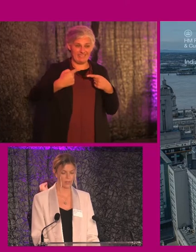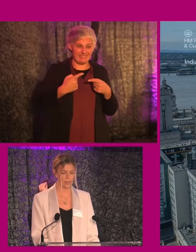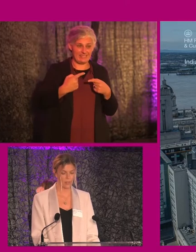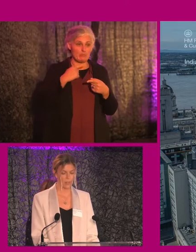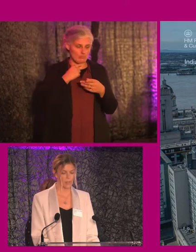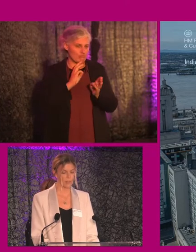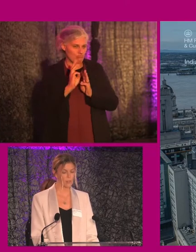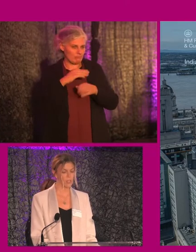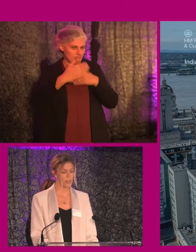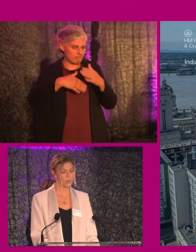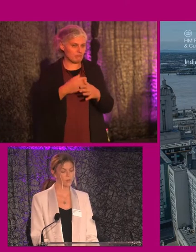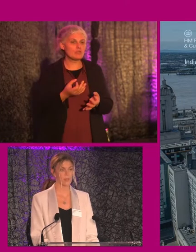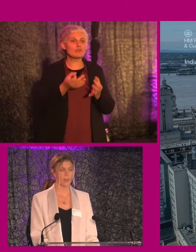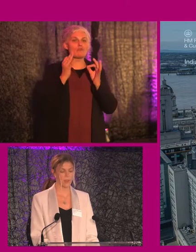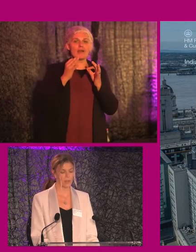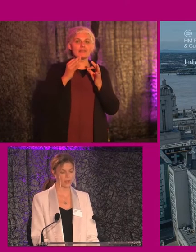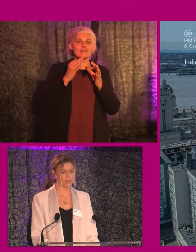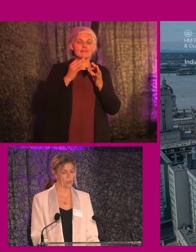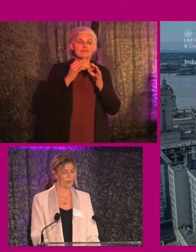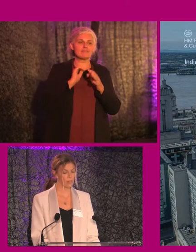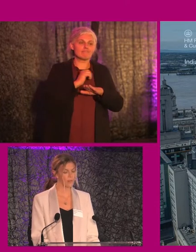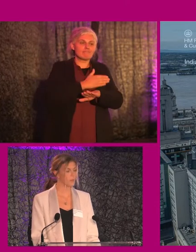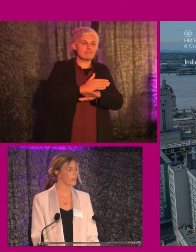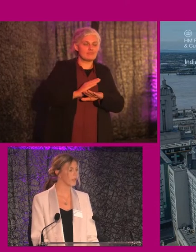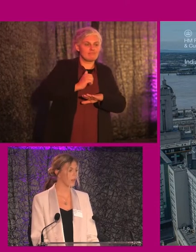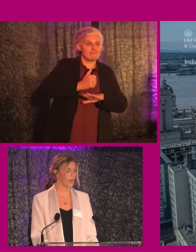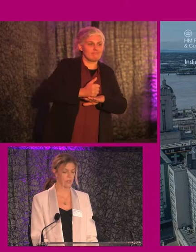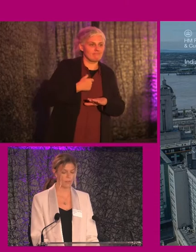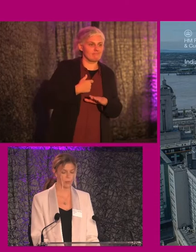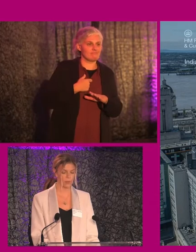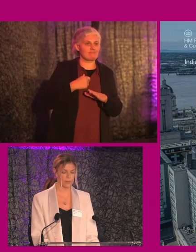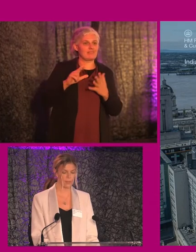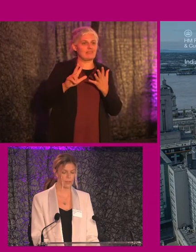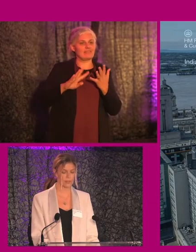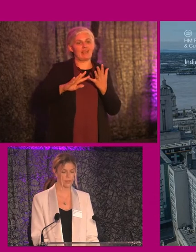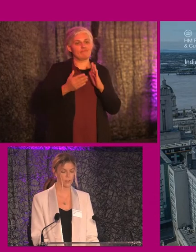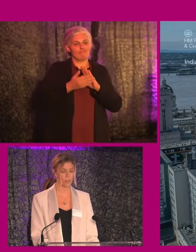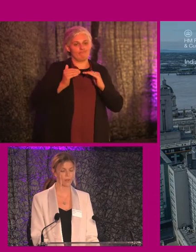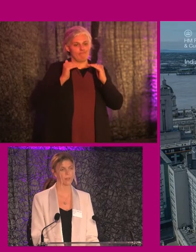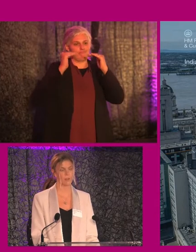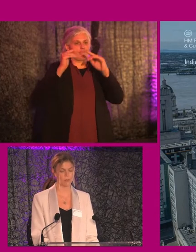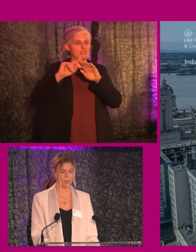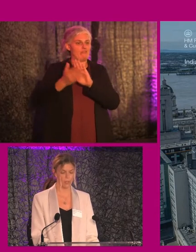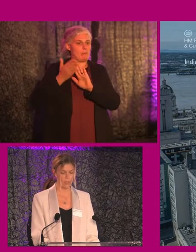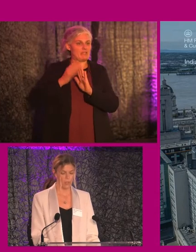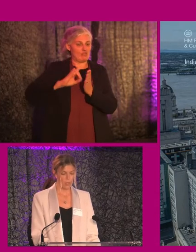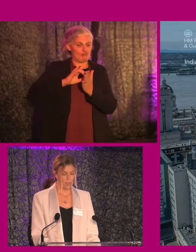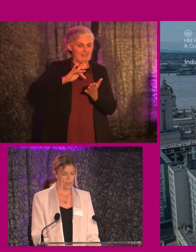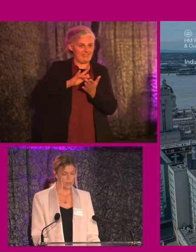practice. This is a grade two star, nine storey listed building in the heart of Liverpool City Centre's historic central.